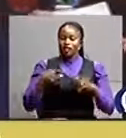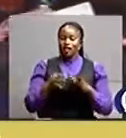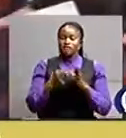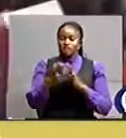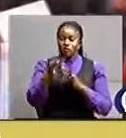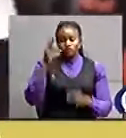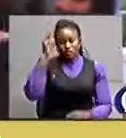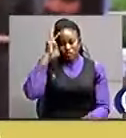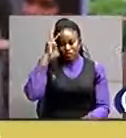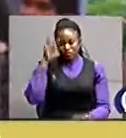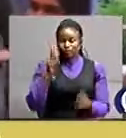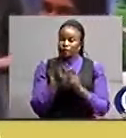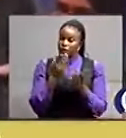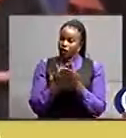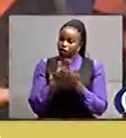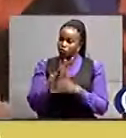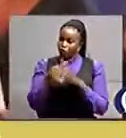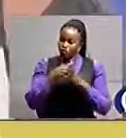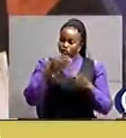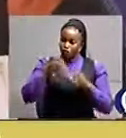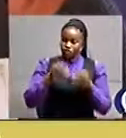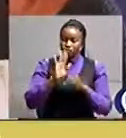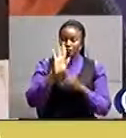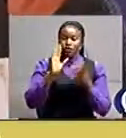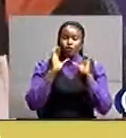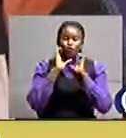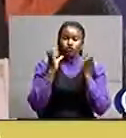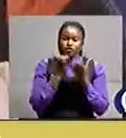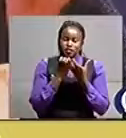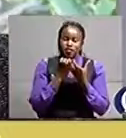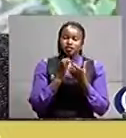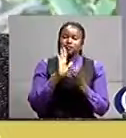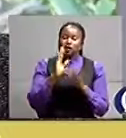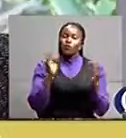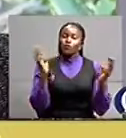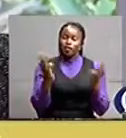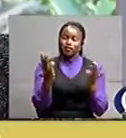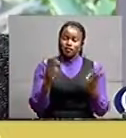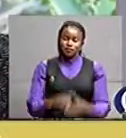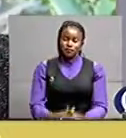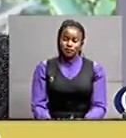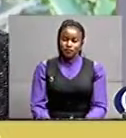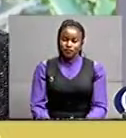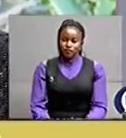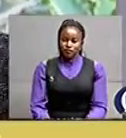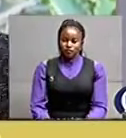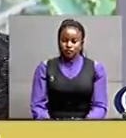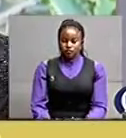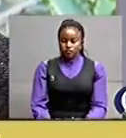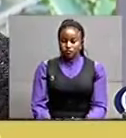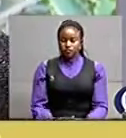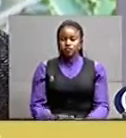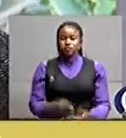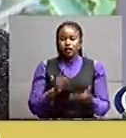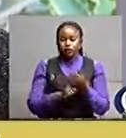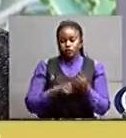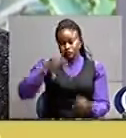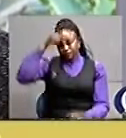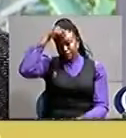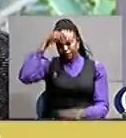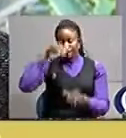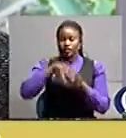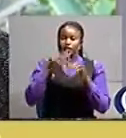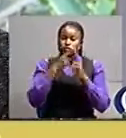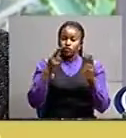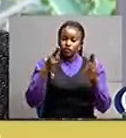She asked them to contribute to their community's well-being. You found the degrees that you studied and the universities that you